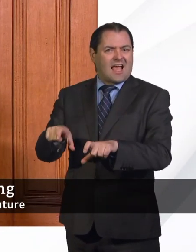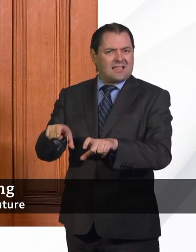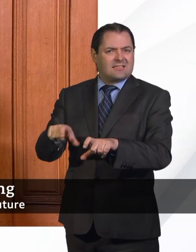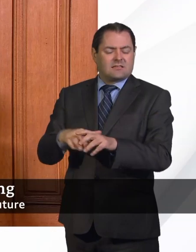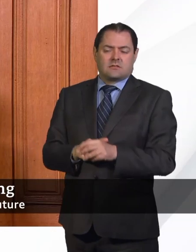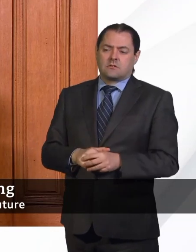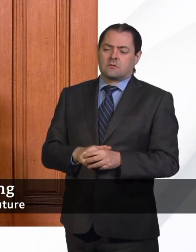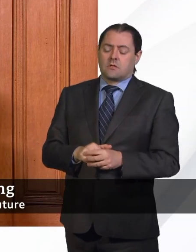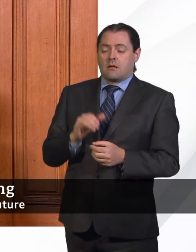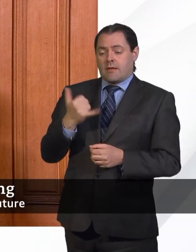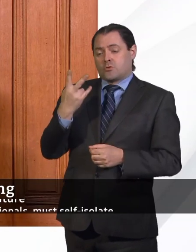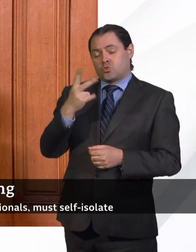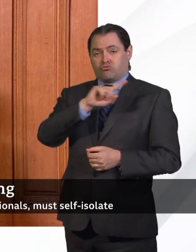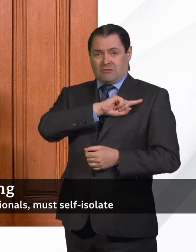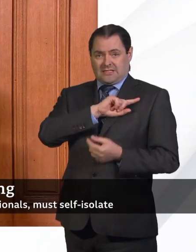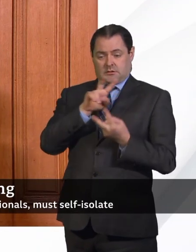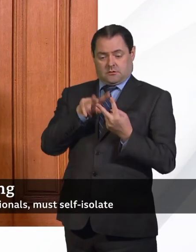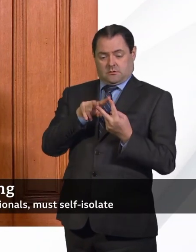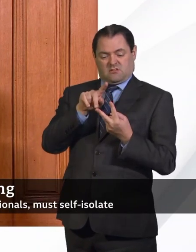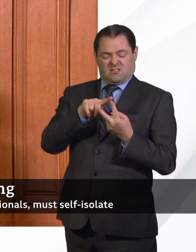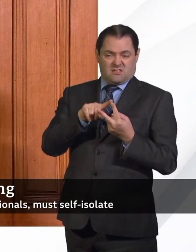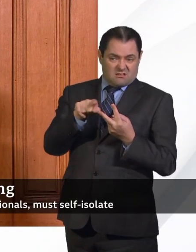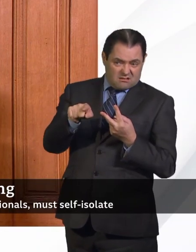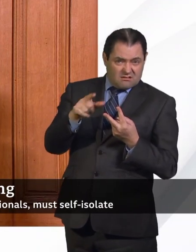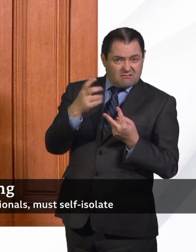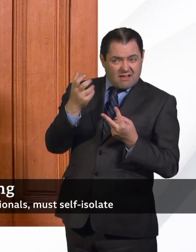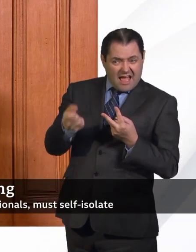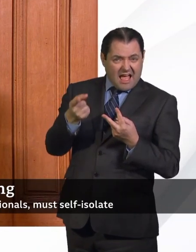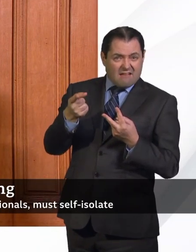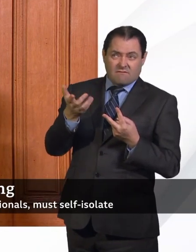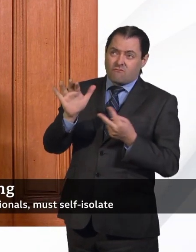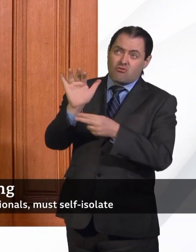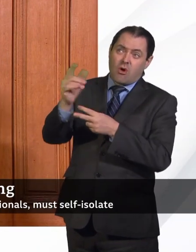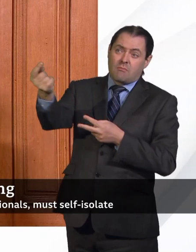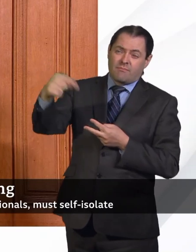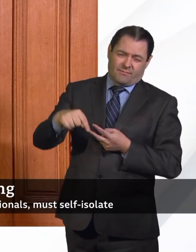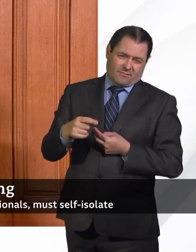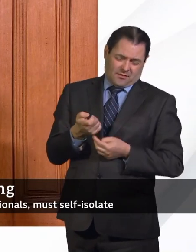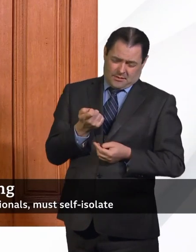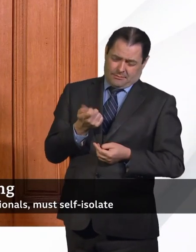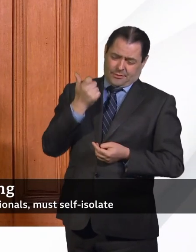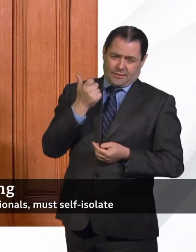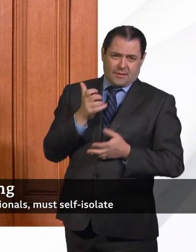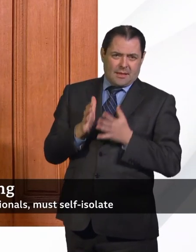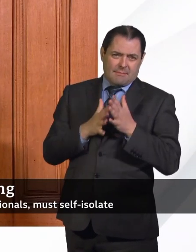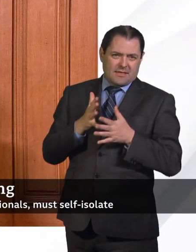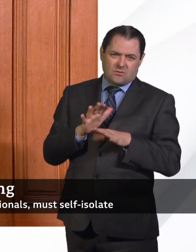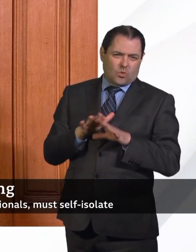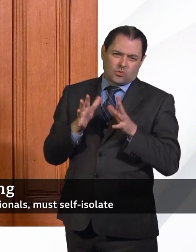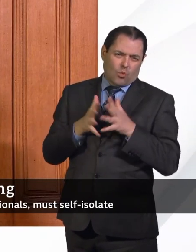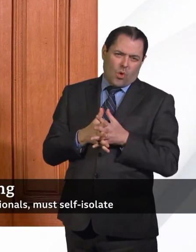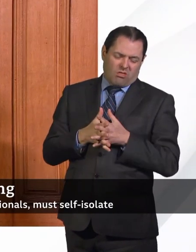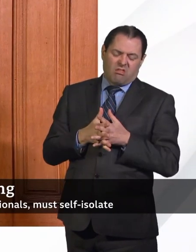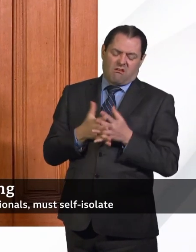not do that. That would be if the risk of them having the virus when they come from another country is so low that we would just take the